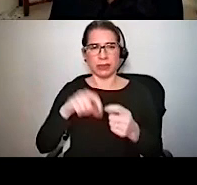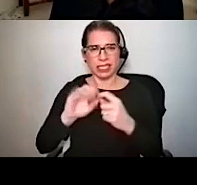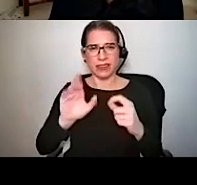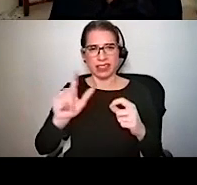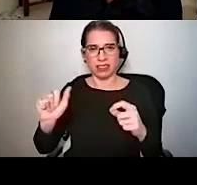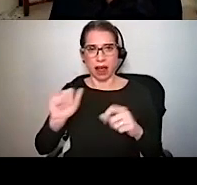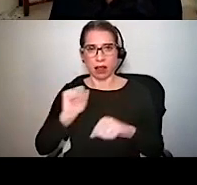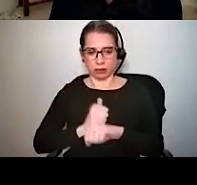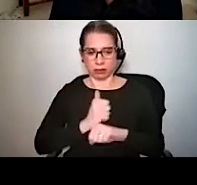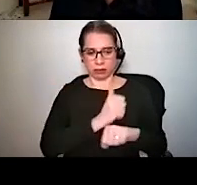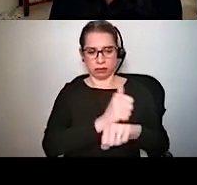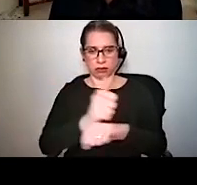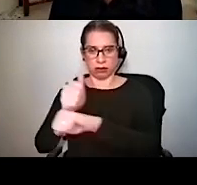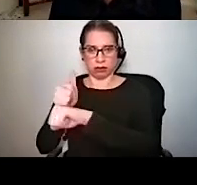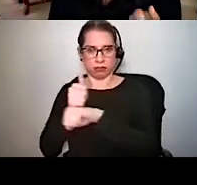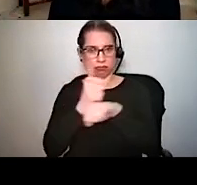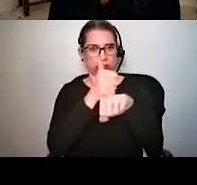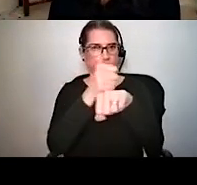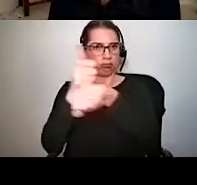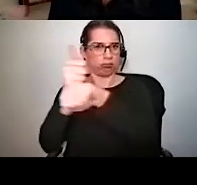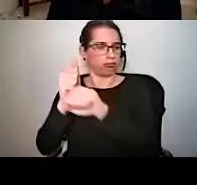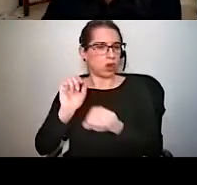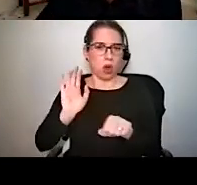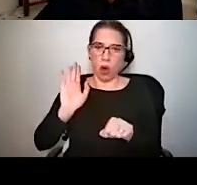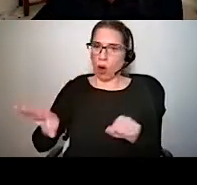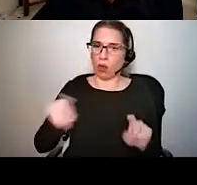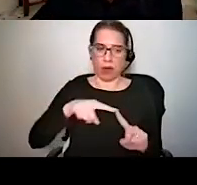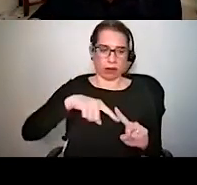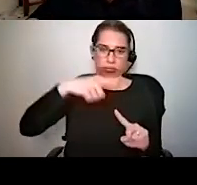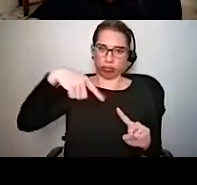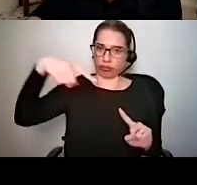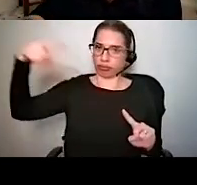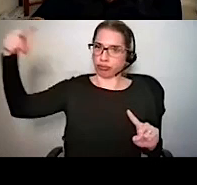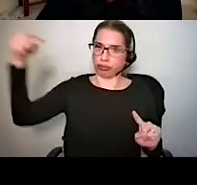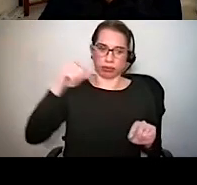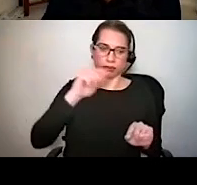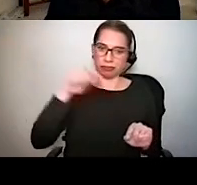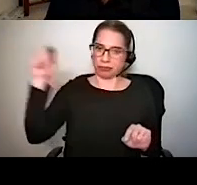ascending auditory pathway. So frequency organization is retained.